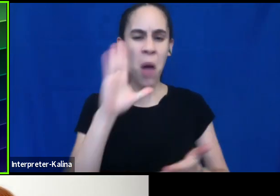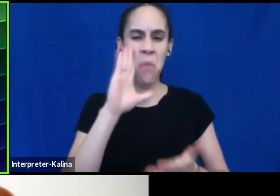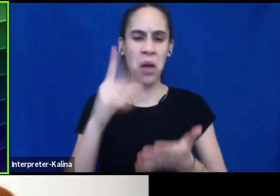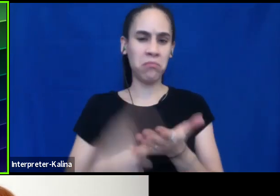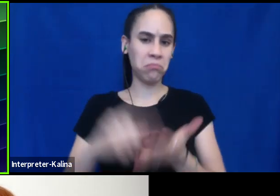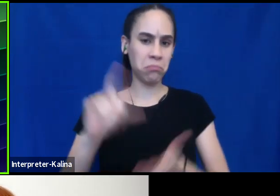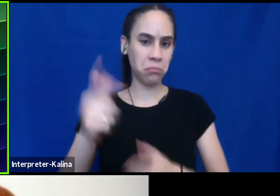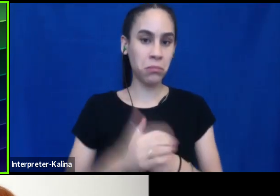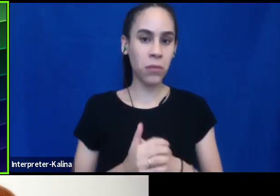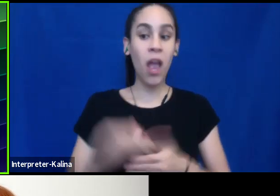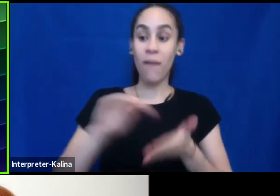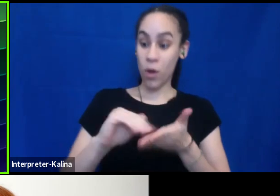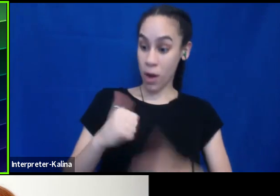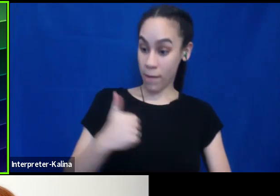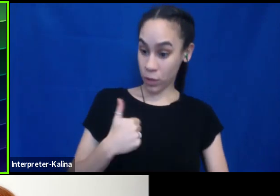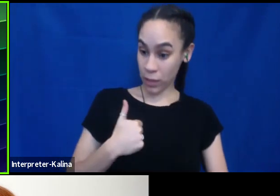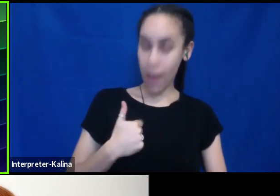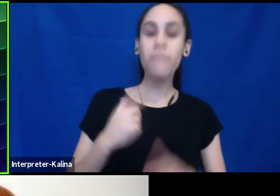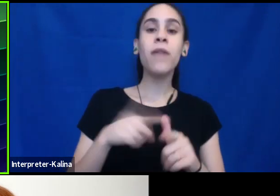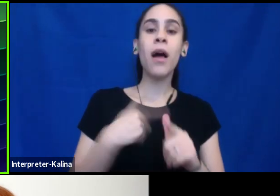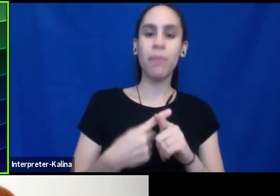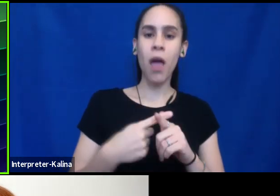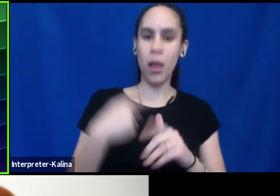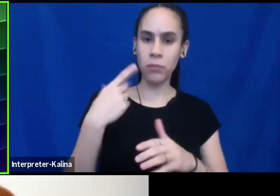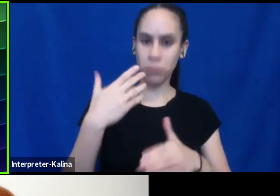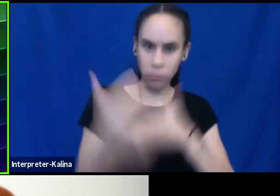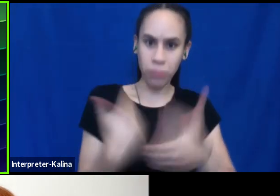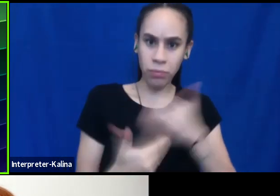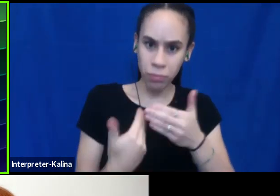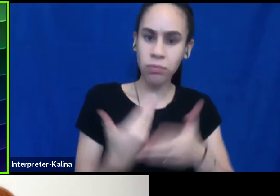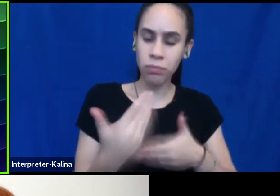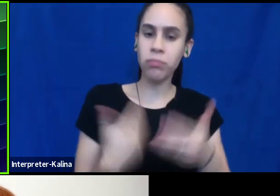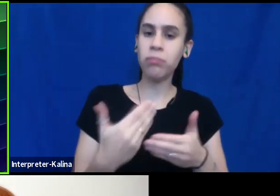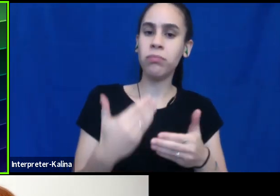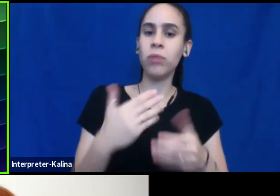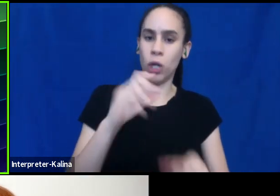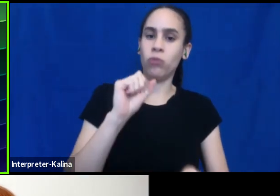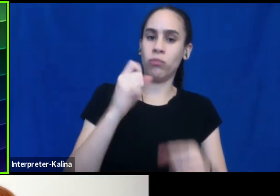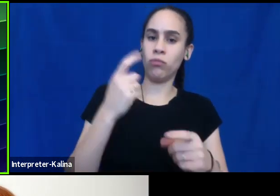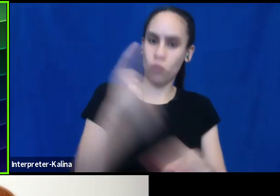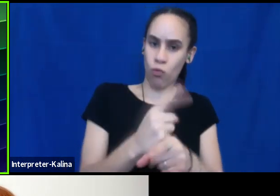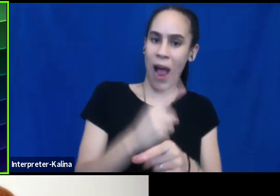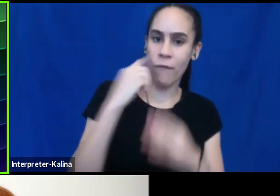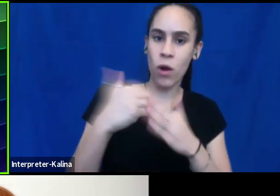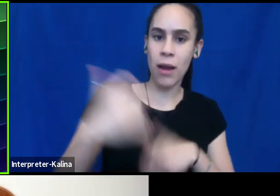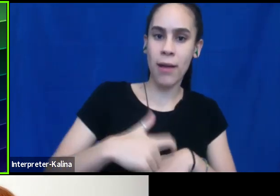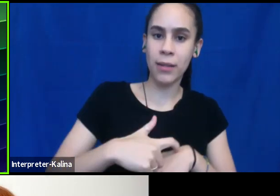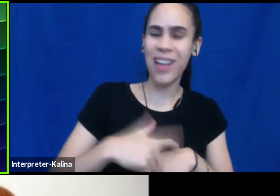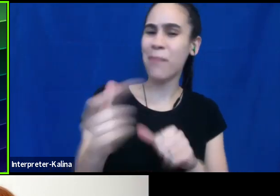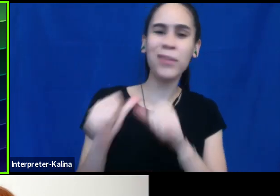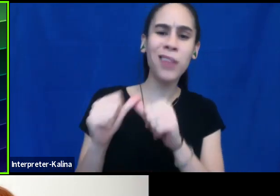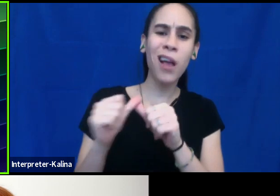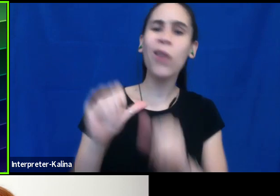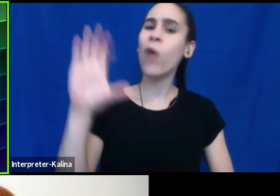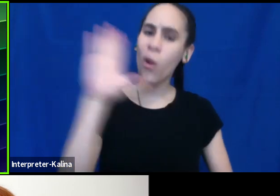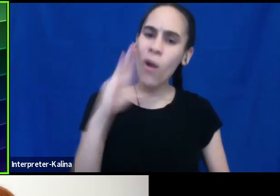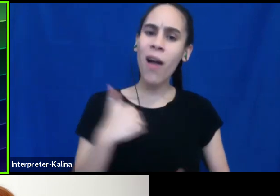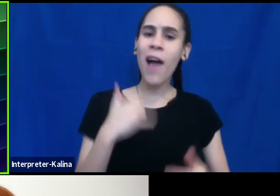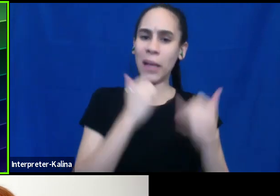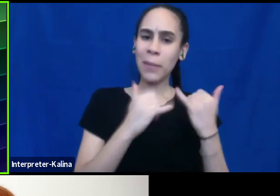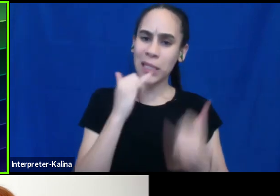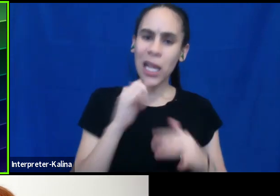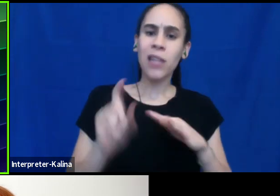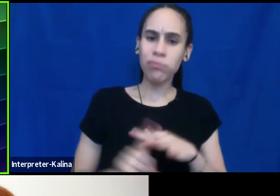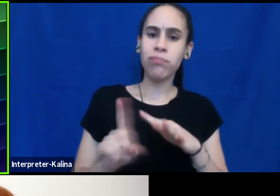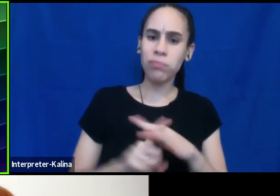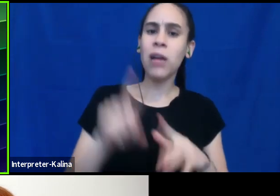you forgive yourself and then you put in the work to get it right the next time. And it it's, it's just ongoing. We're going to make mistakes and we need to, you know,